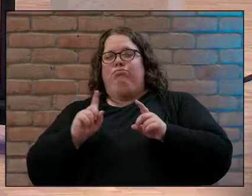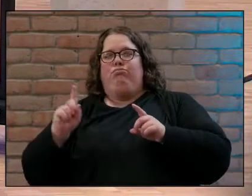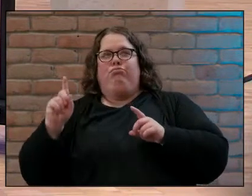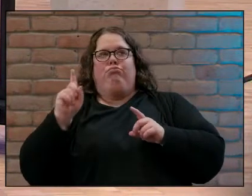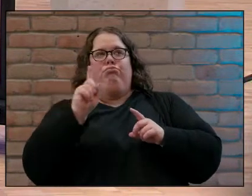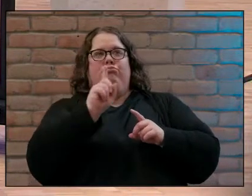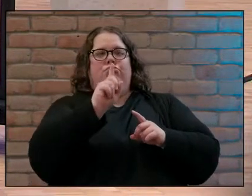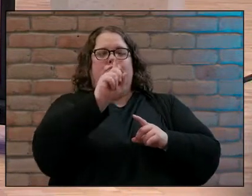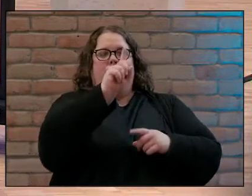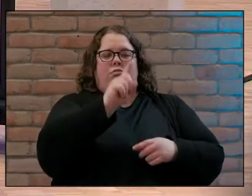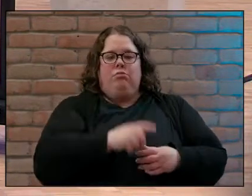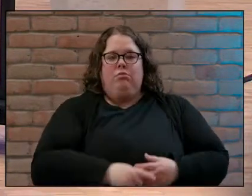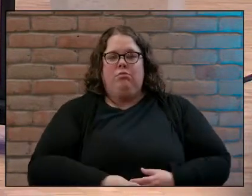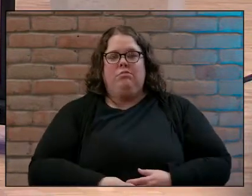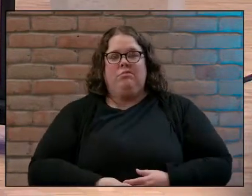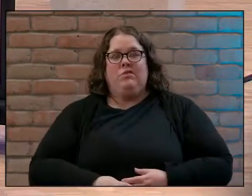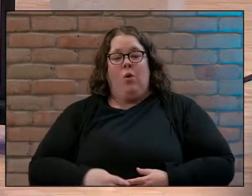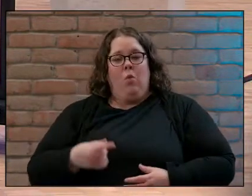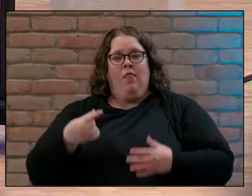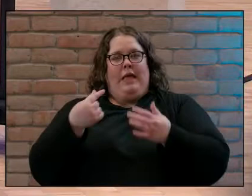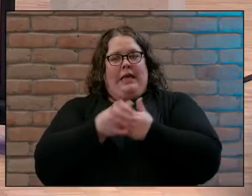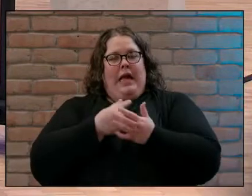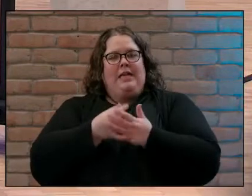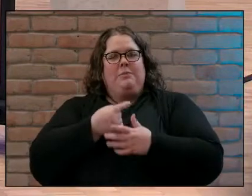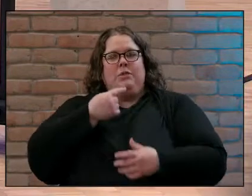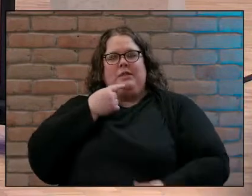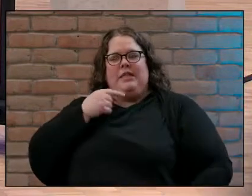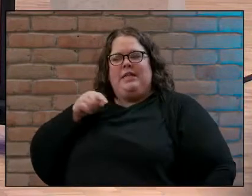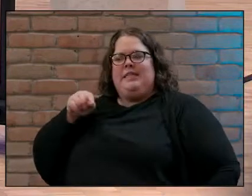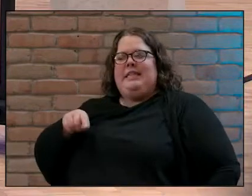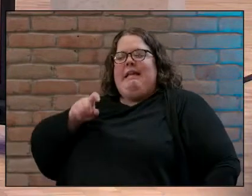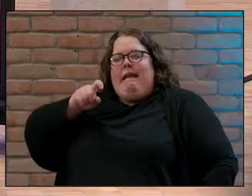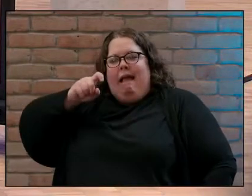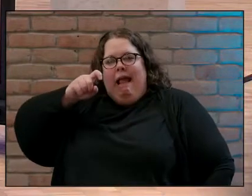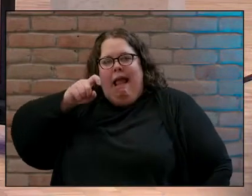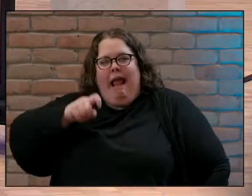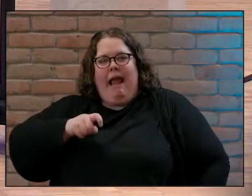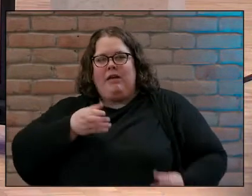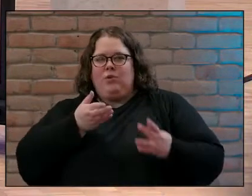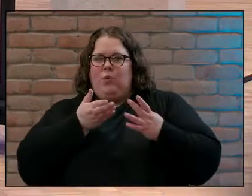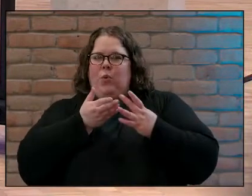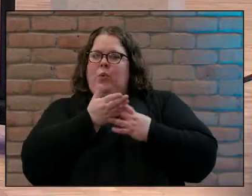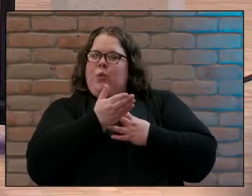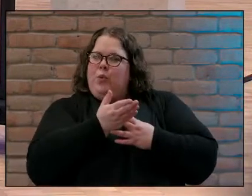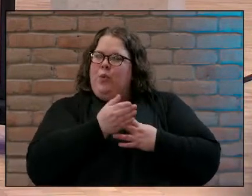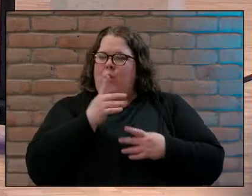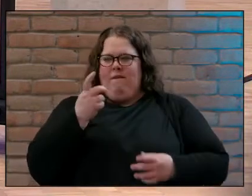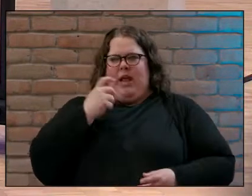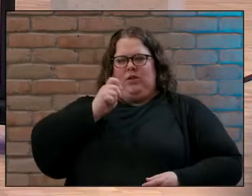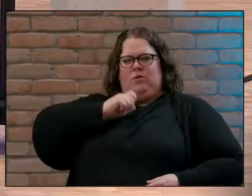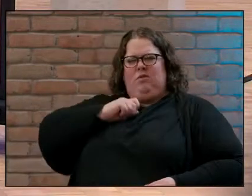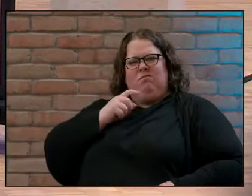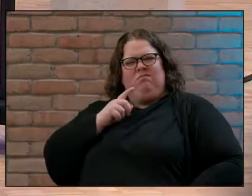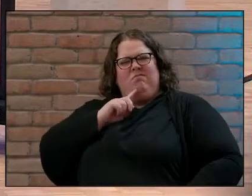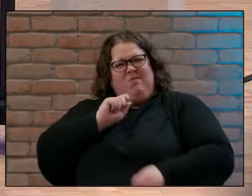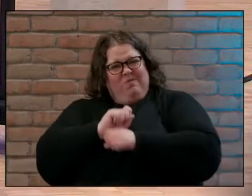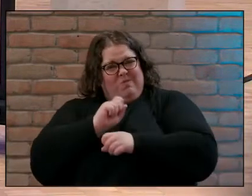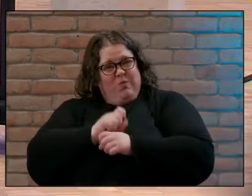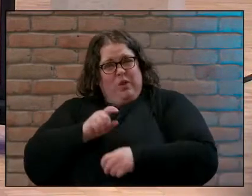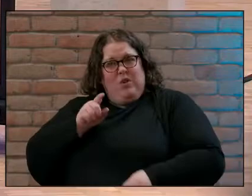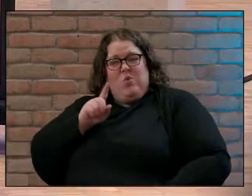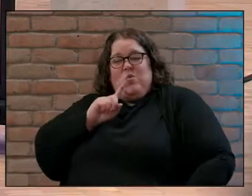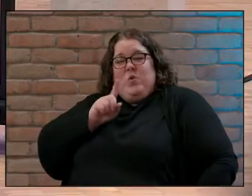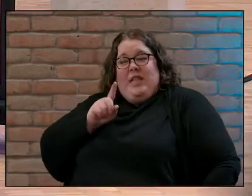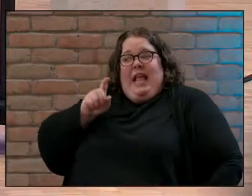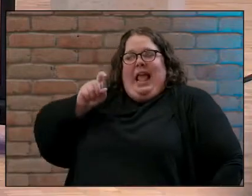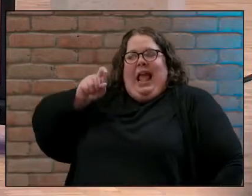gospel reading says Jesus had to go through Samaria we have to ask ourselves did he really did he